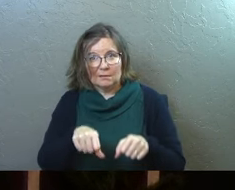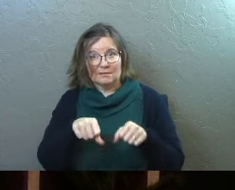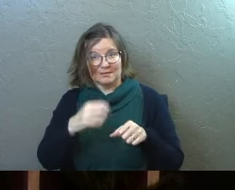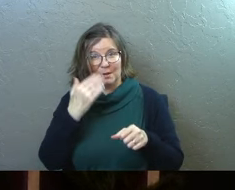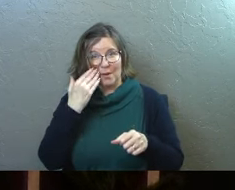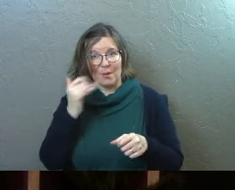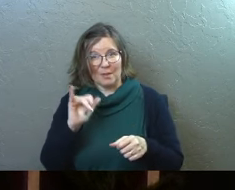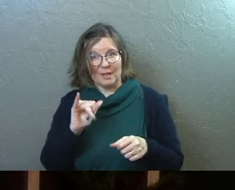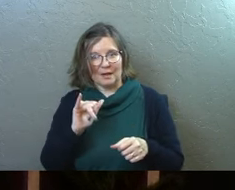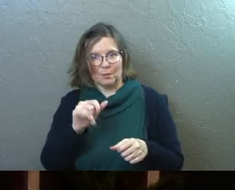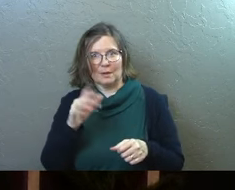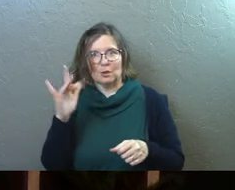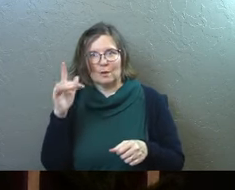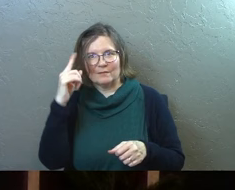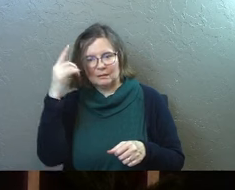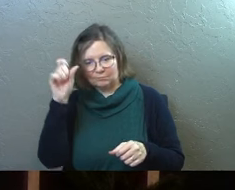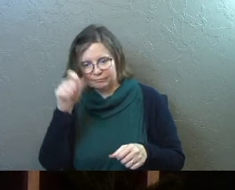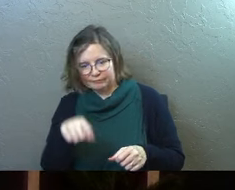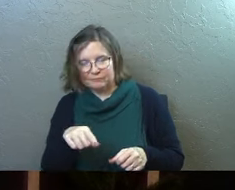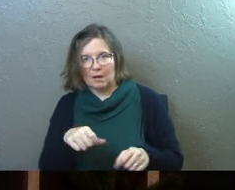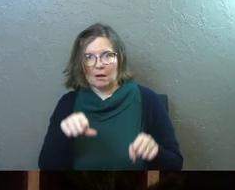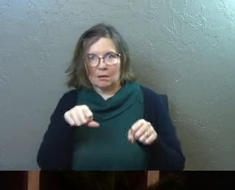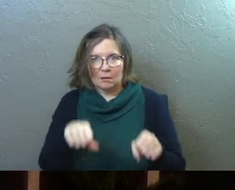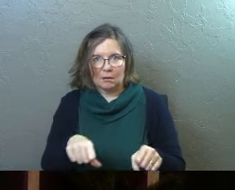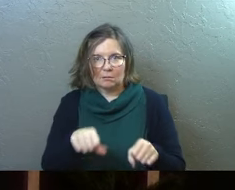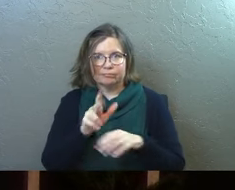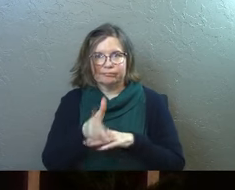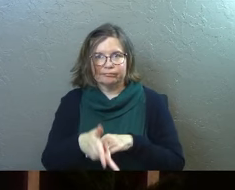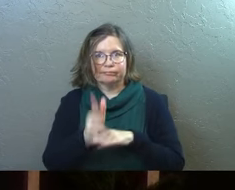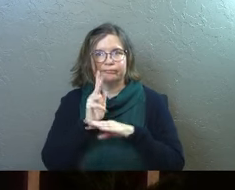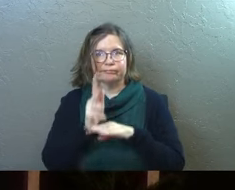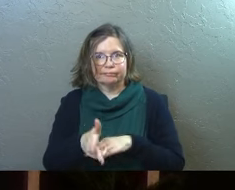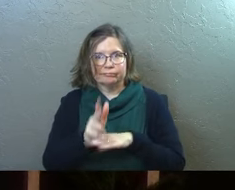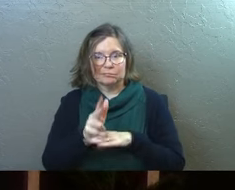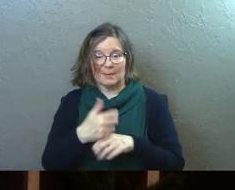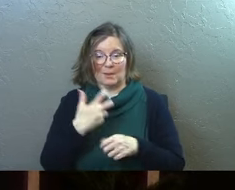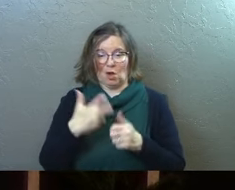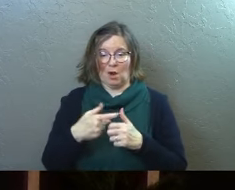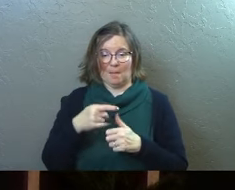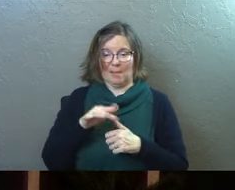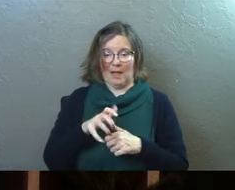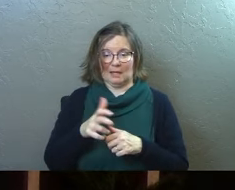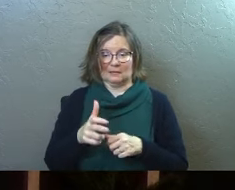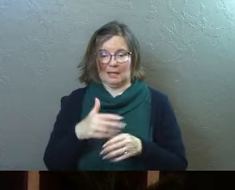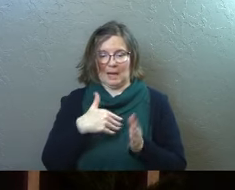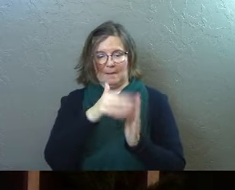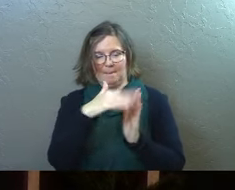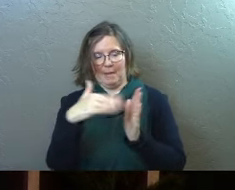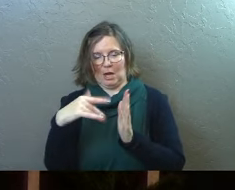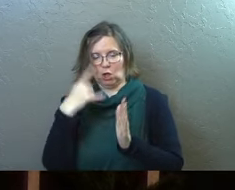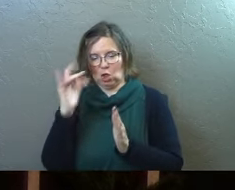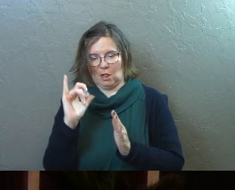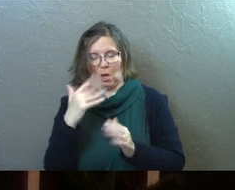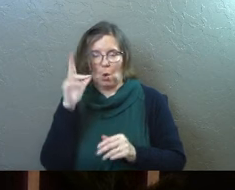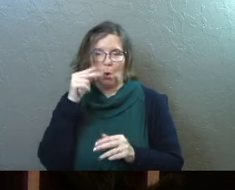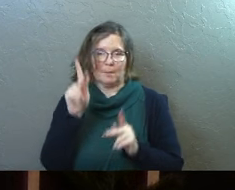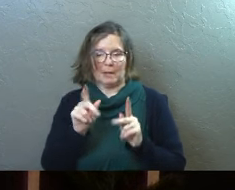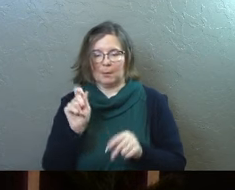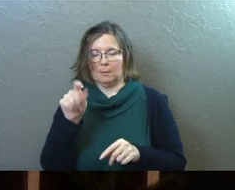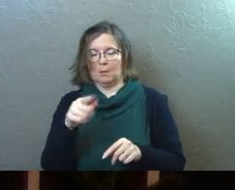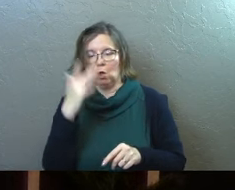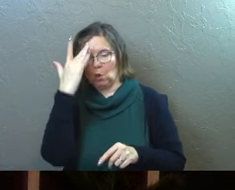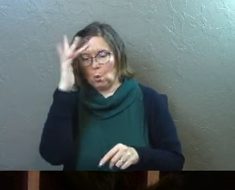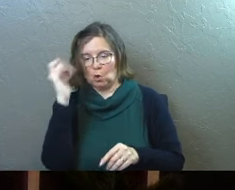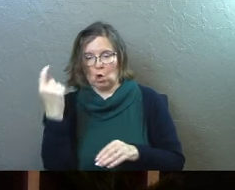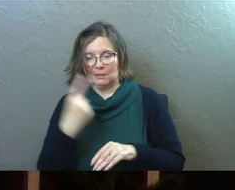You know, it's like, what a brilliant idea. Who thought of that? I'm to take a hard piece of plastic. I'm going to paint it to look like a horse. People are going to put the